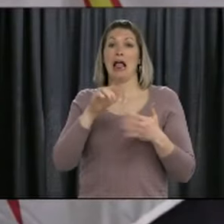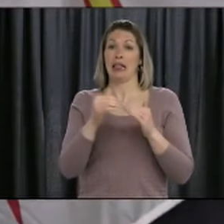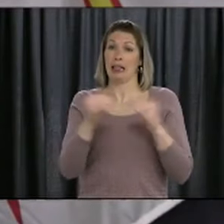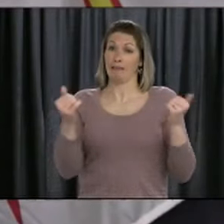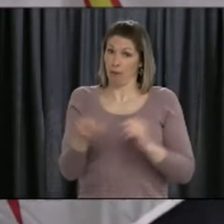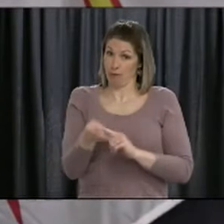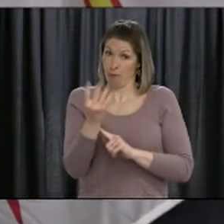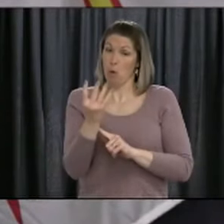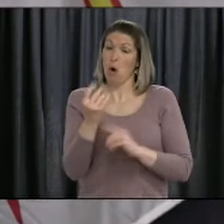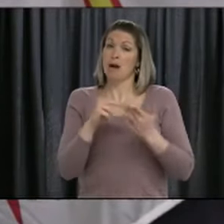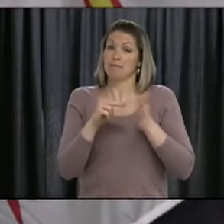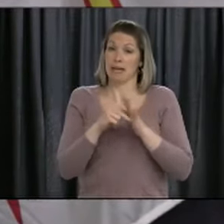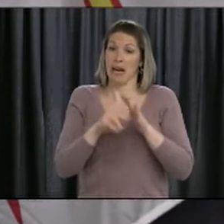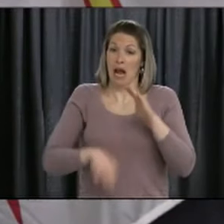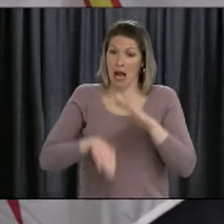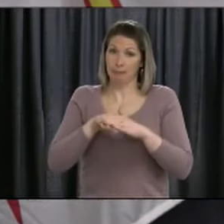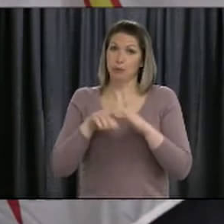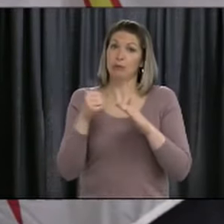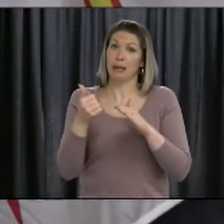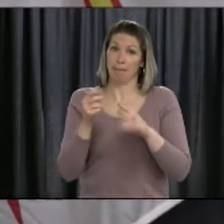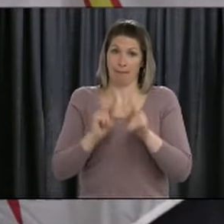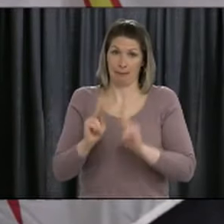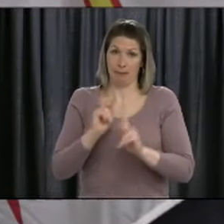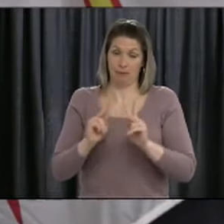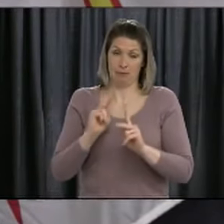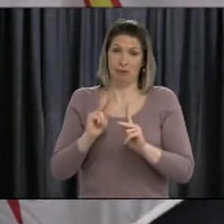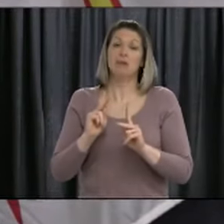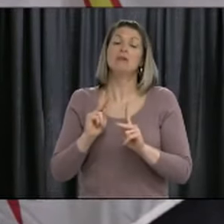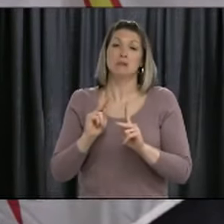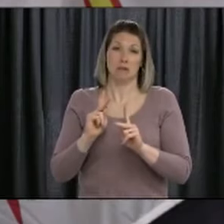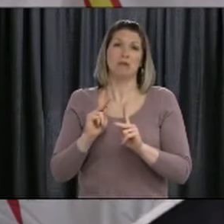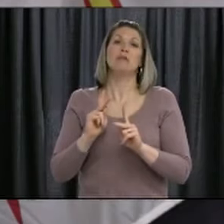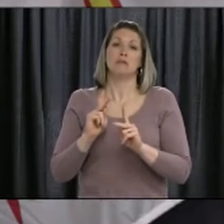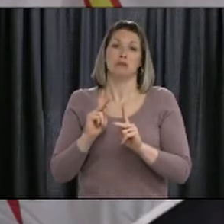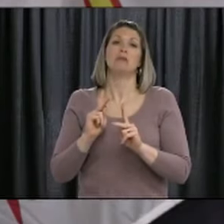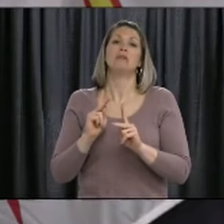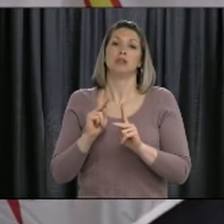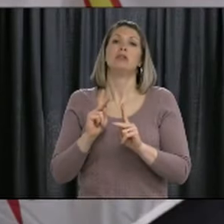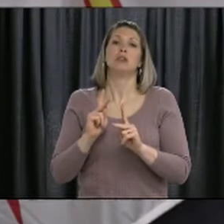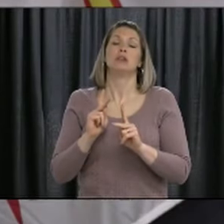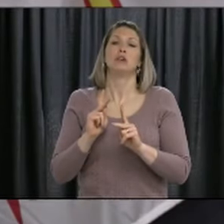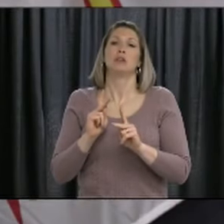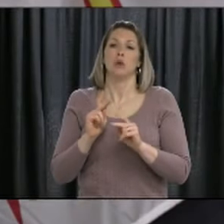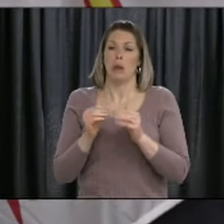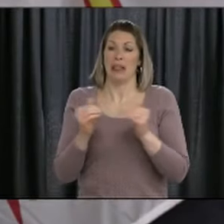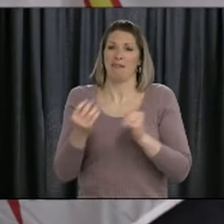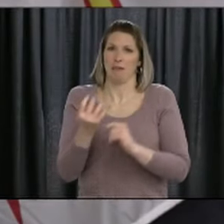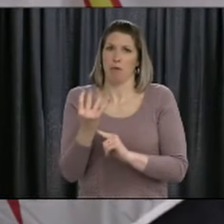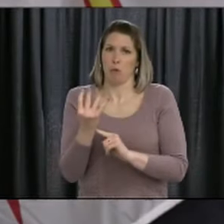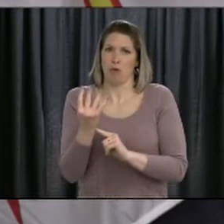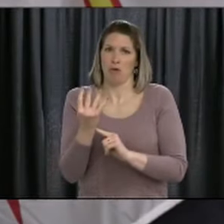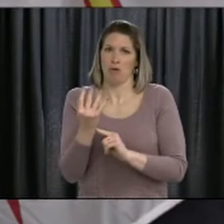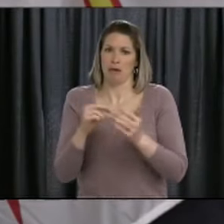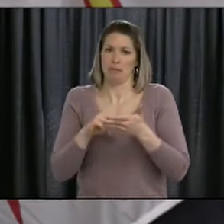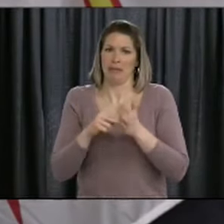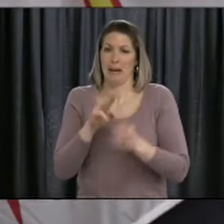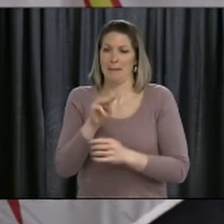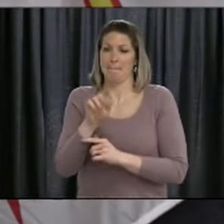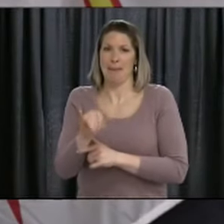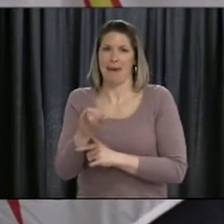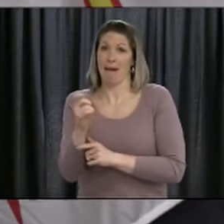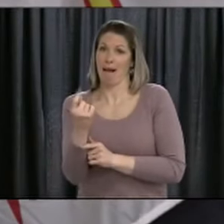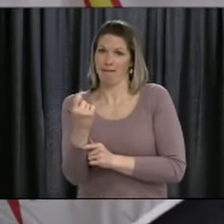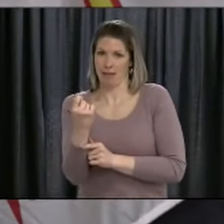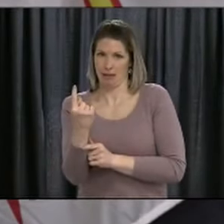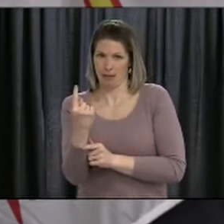ten people, and gatherings will be allowed in that respect as well. But what we have to remember about gatherings, we're not